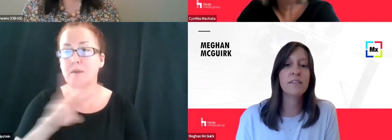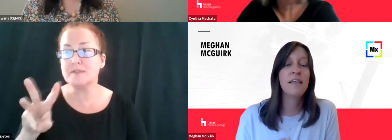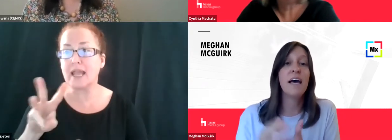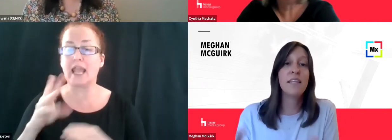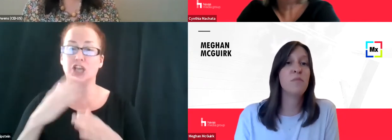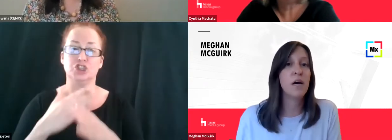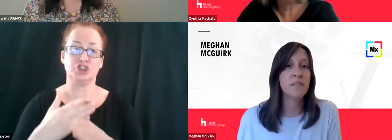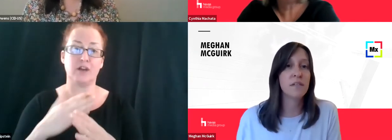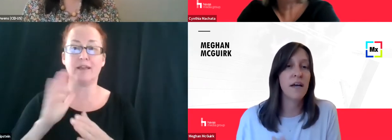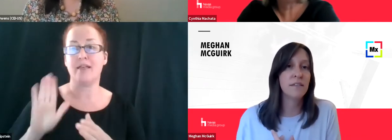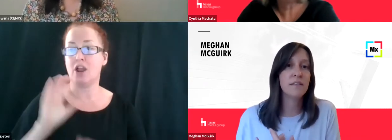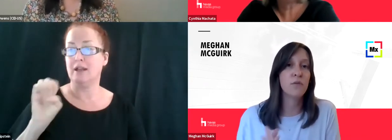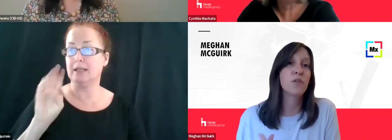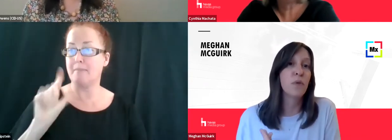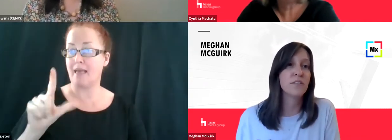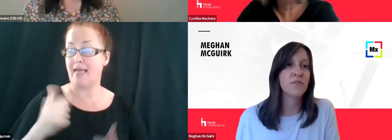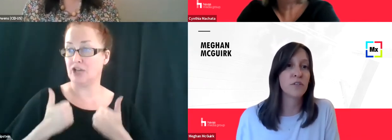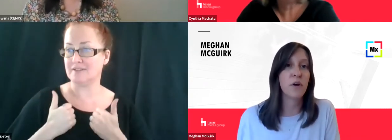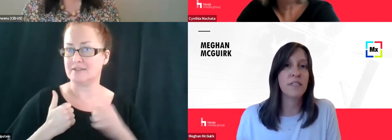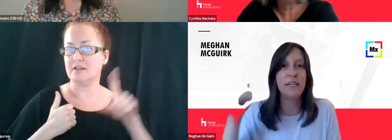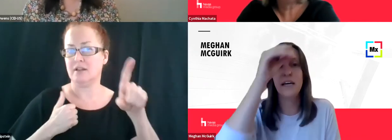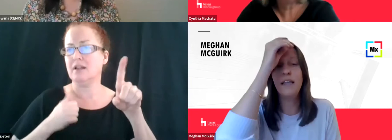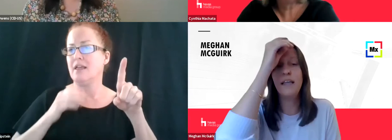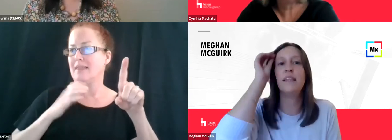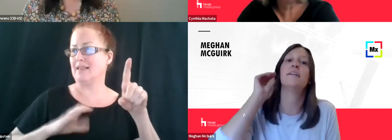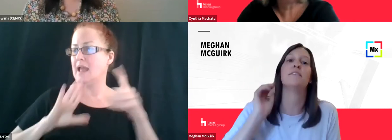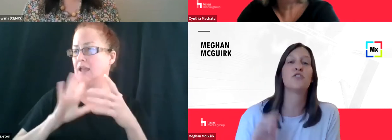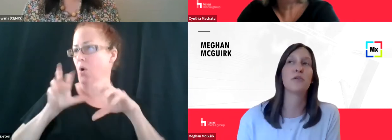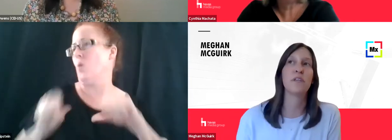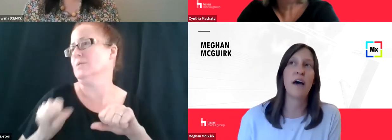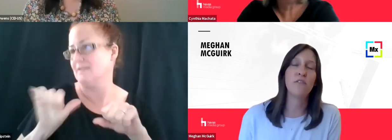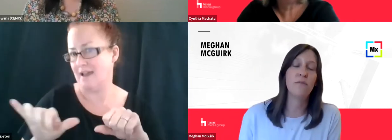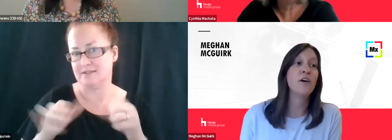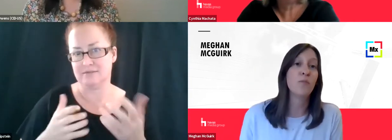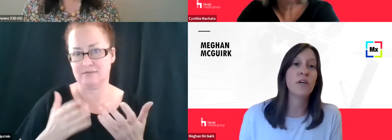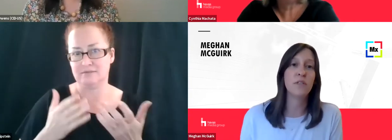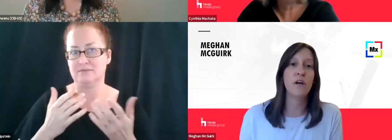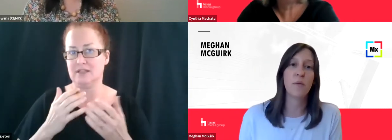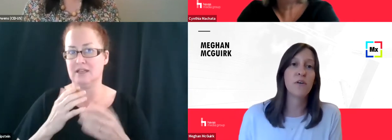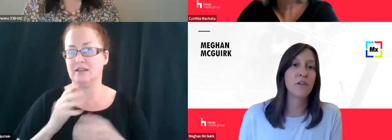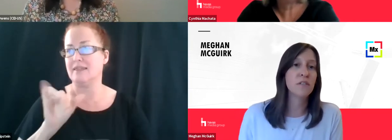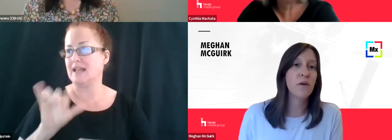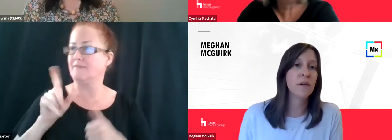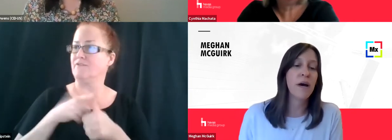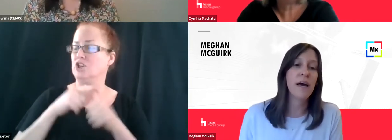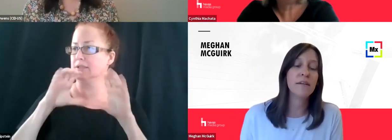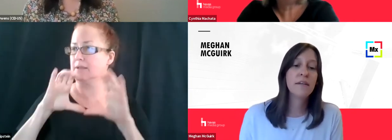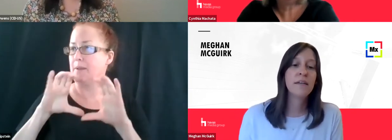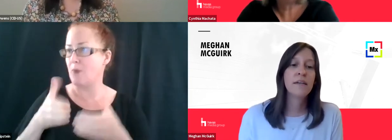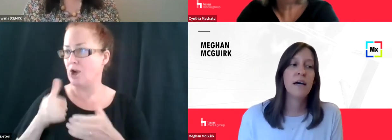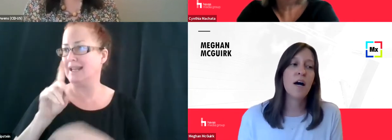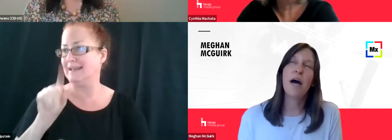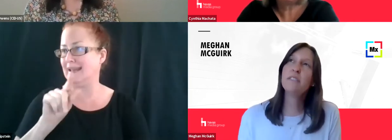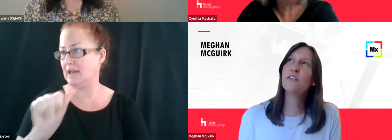address that then becomes the client's or the brand's first party data. And that is extremely valuable as we talked about cookies going away.